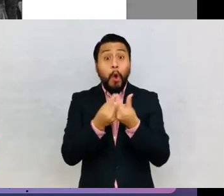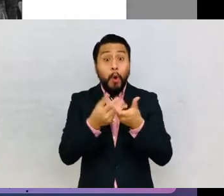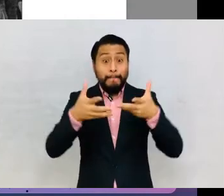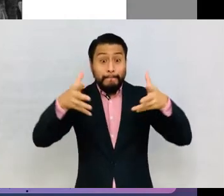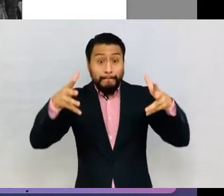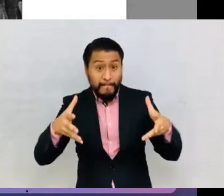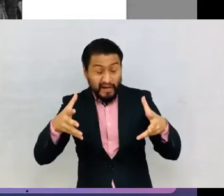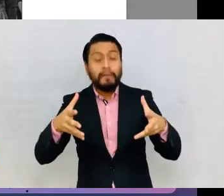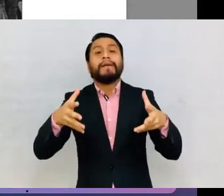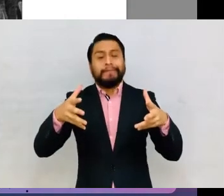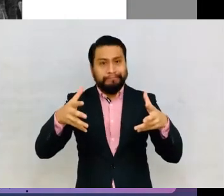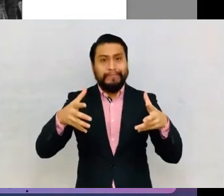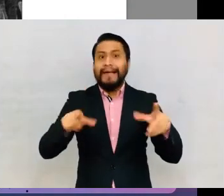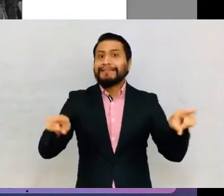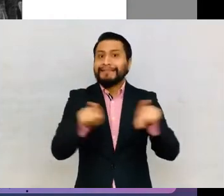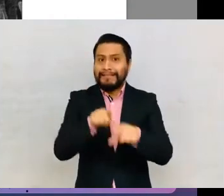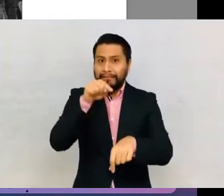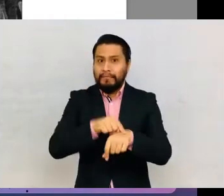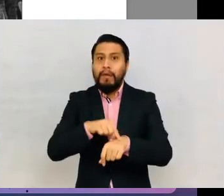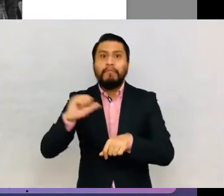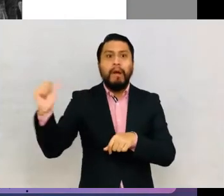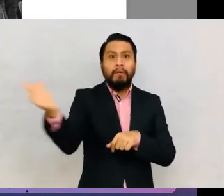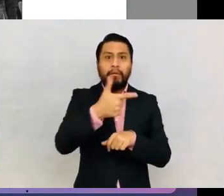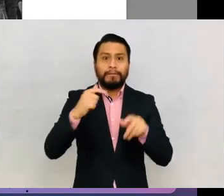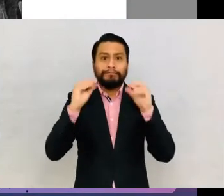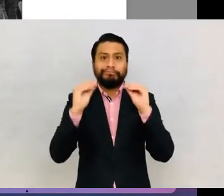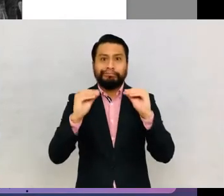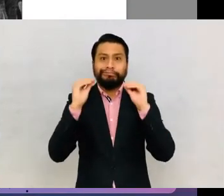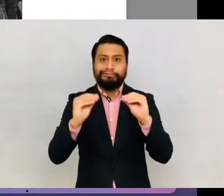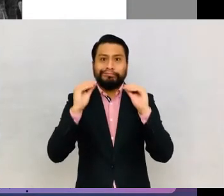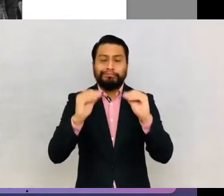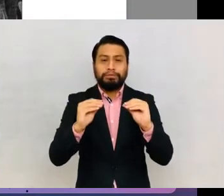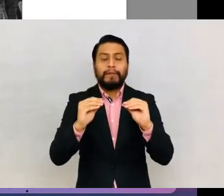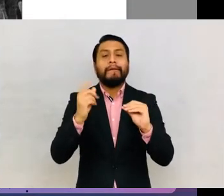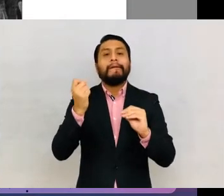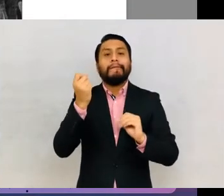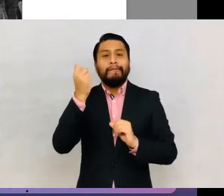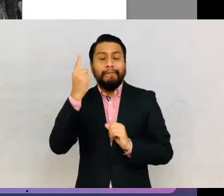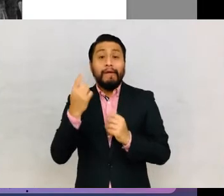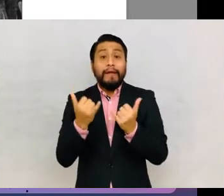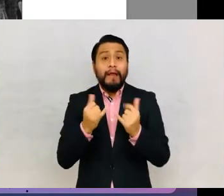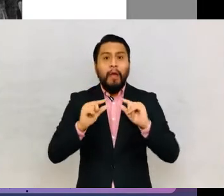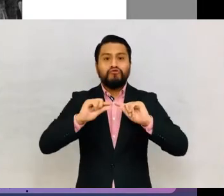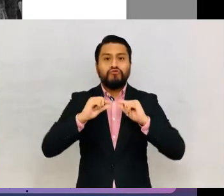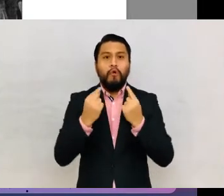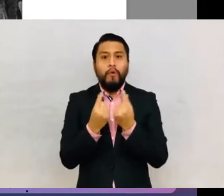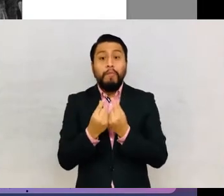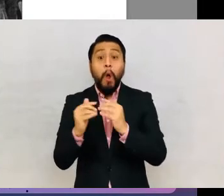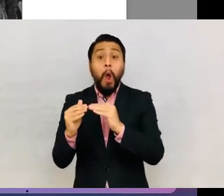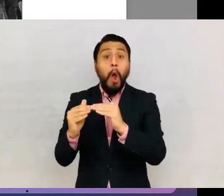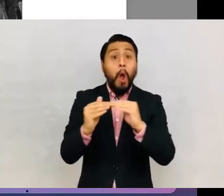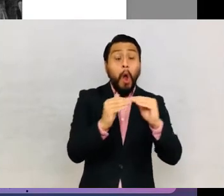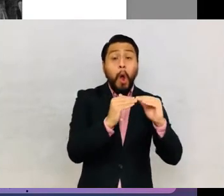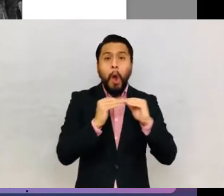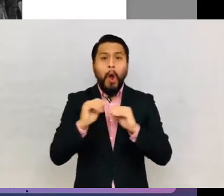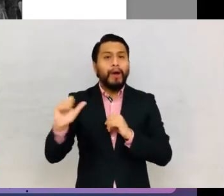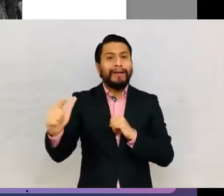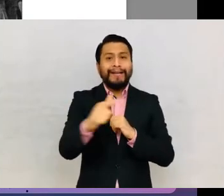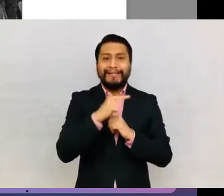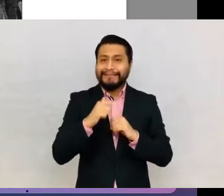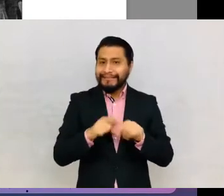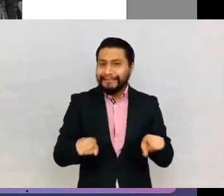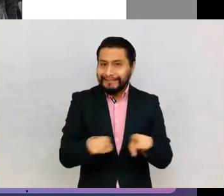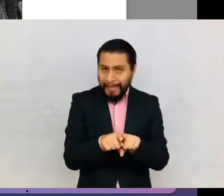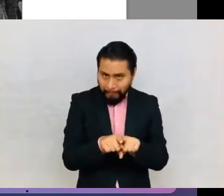at the same time. So this was seen as requiring a group with a homogenous level in all subjects,